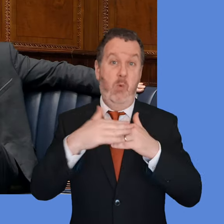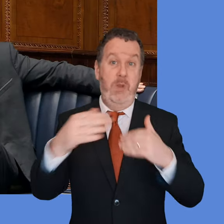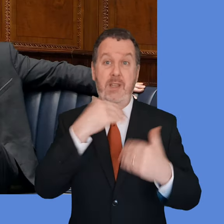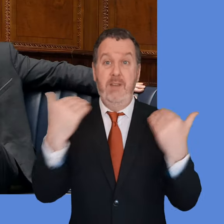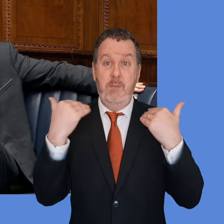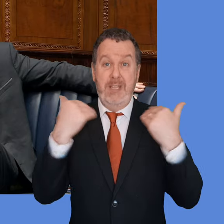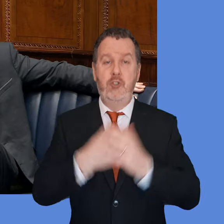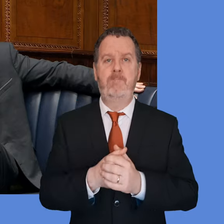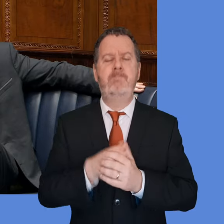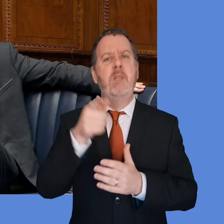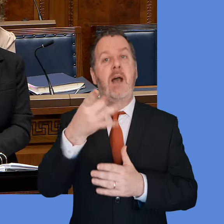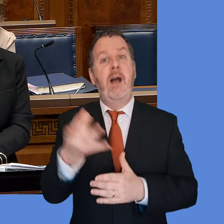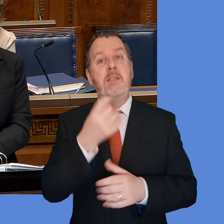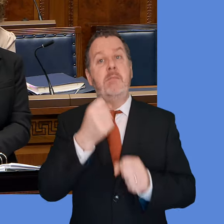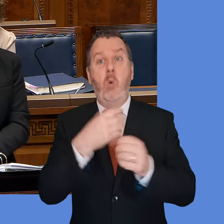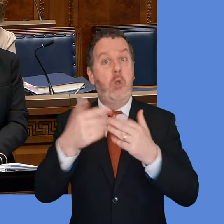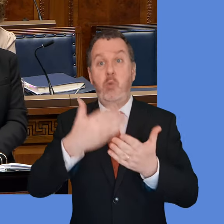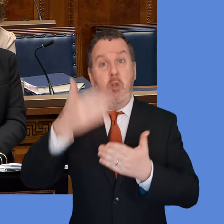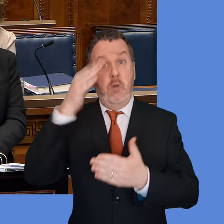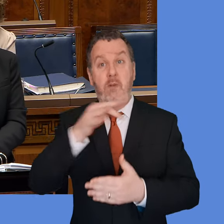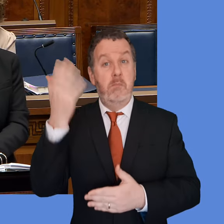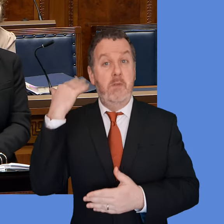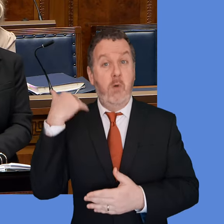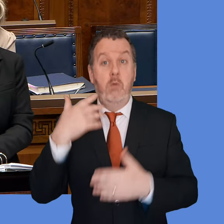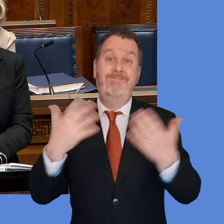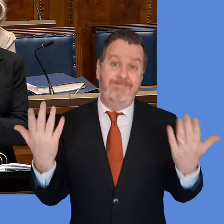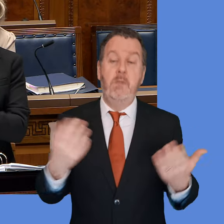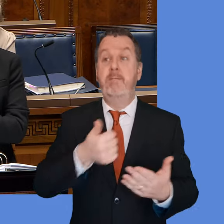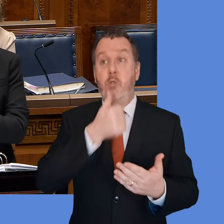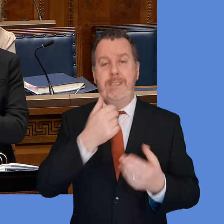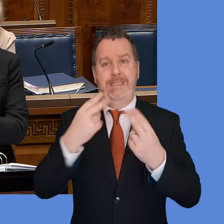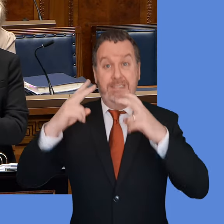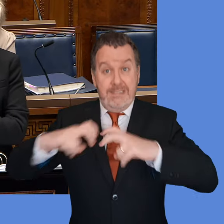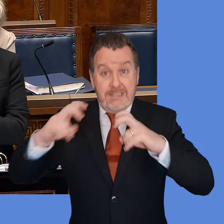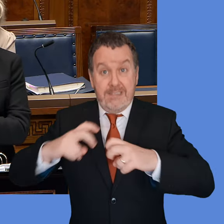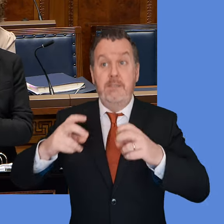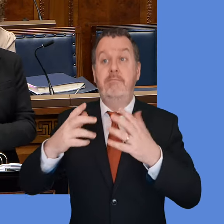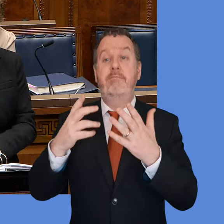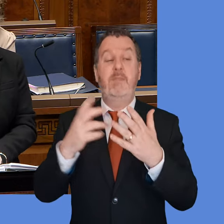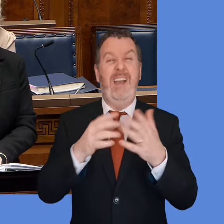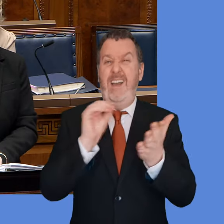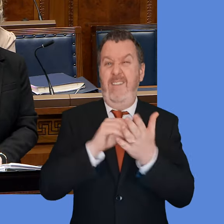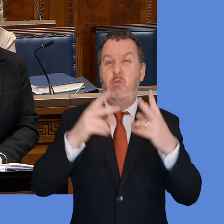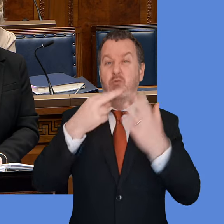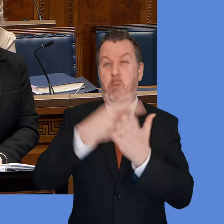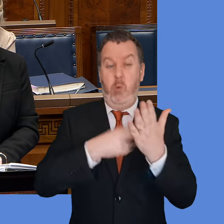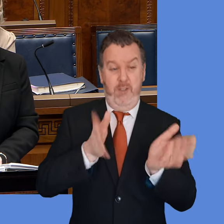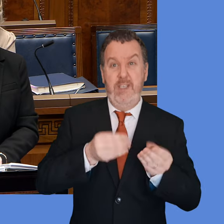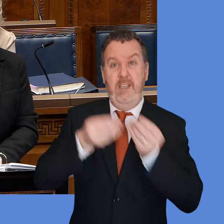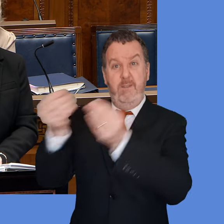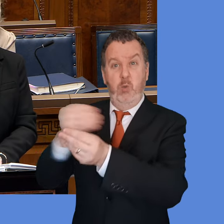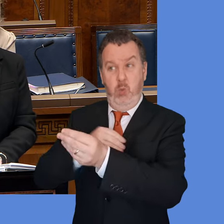lessons learned, in the first instance the investigation report has been given to the inquiry. Secondly,